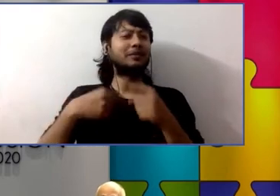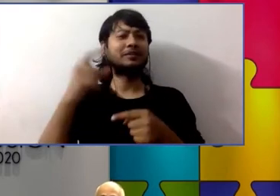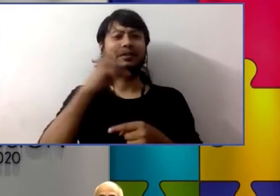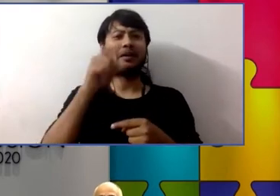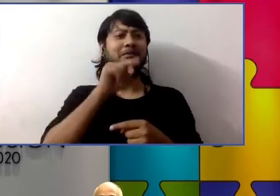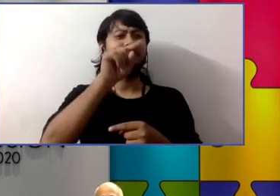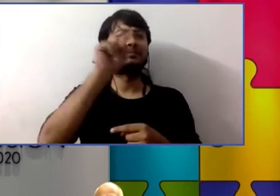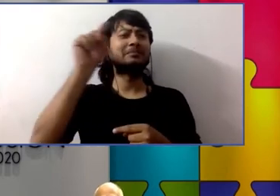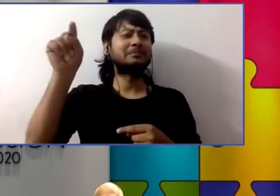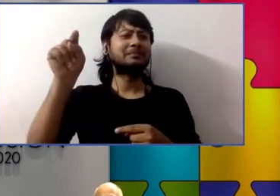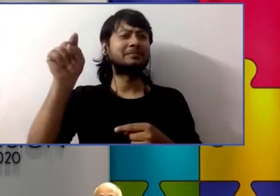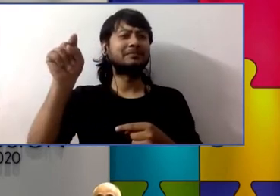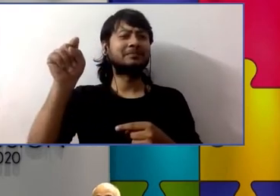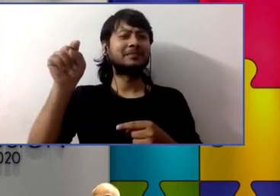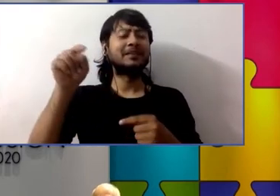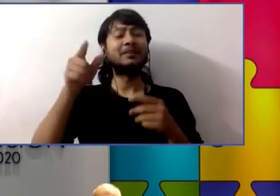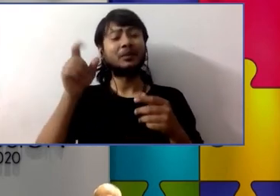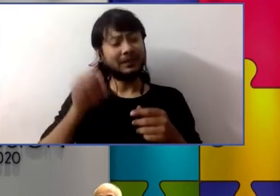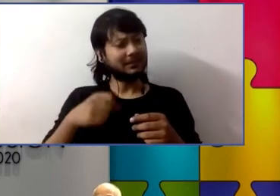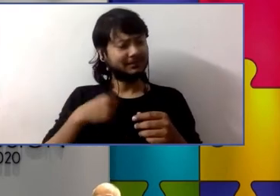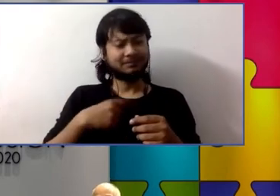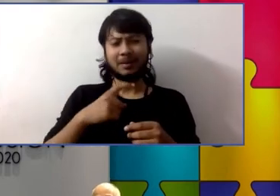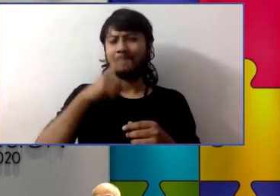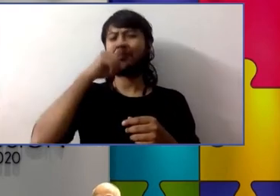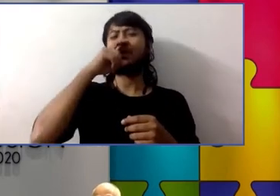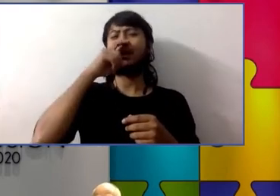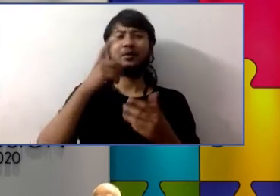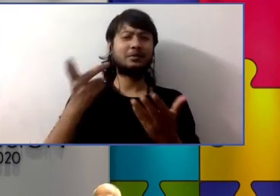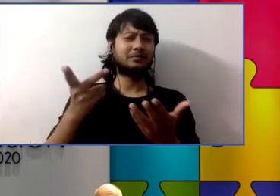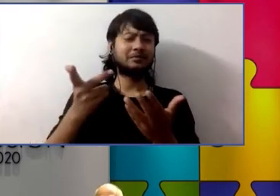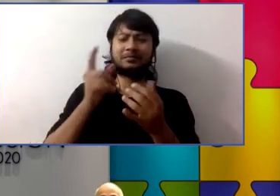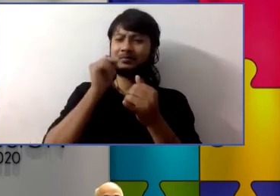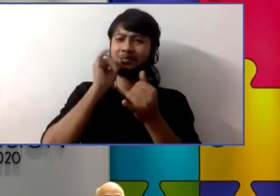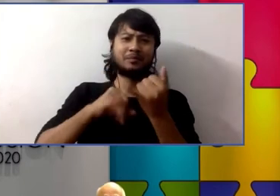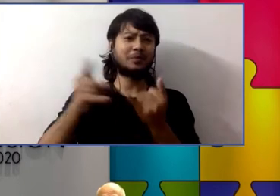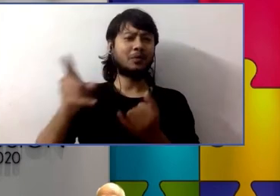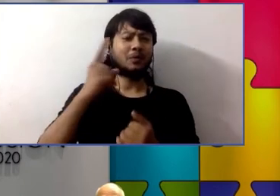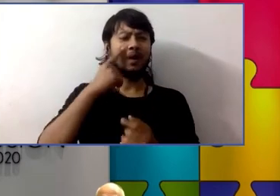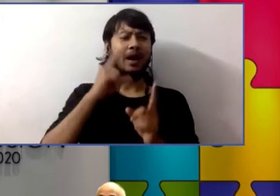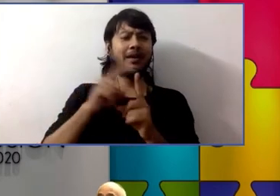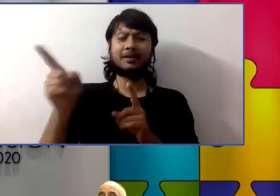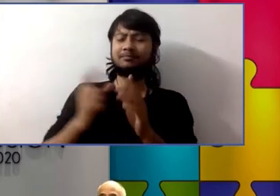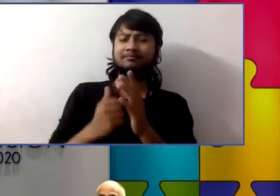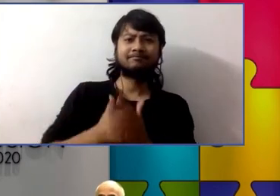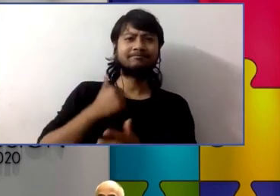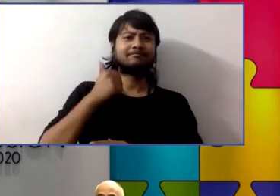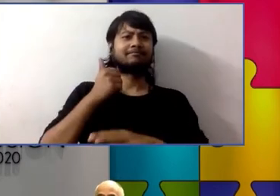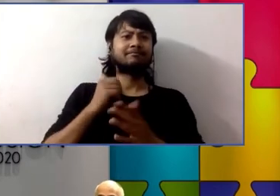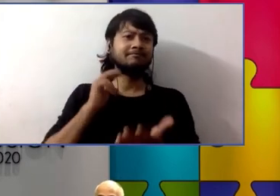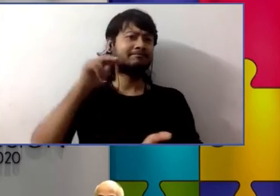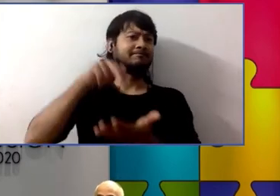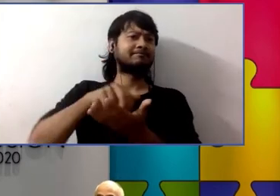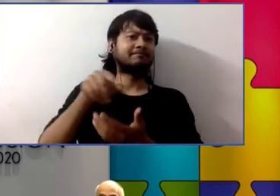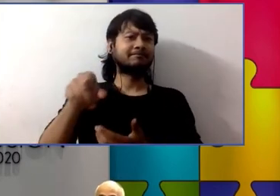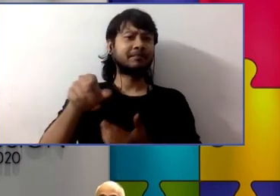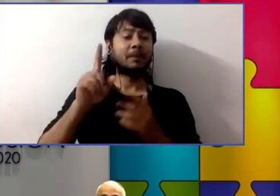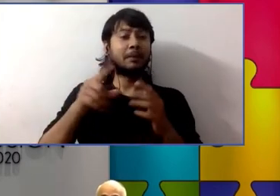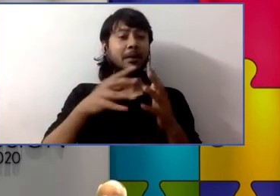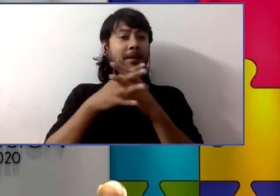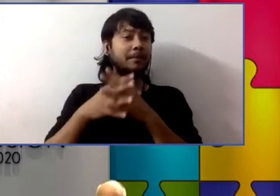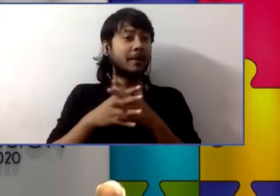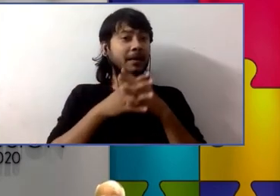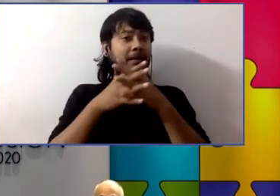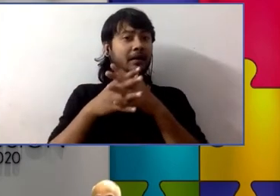very proud of samuel and who he is but the reality is that samuel is representative of the research that we have in this country about